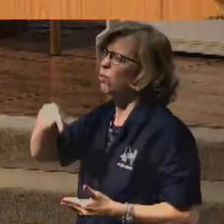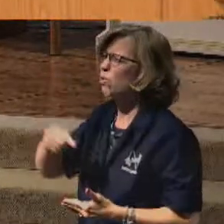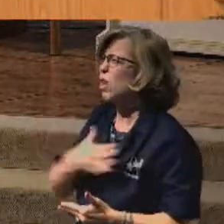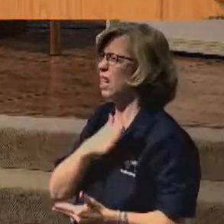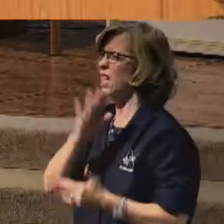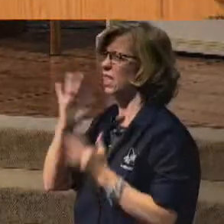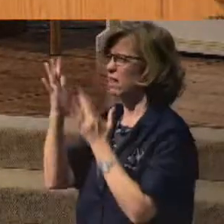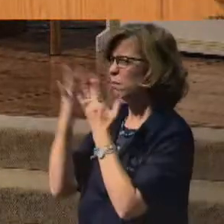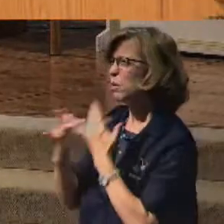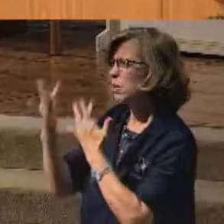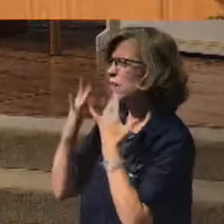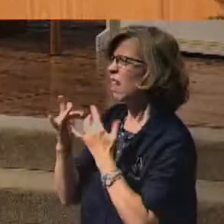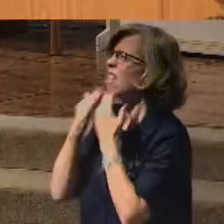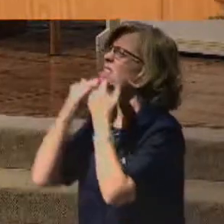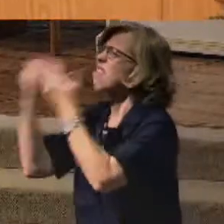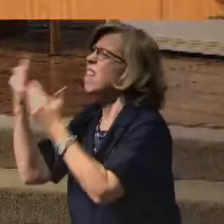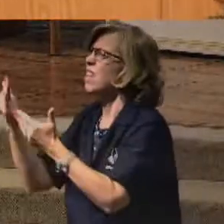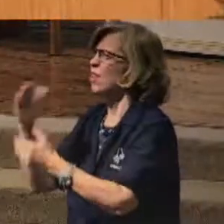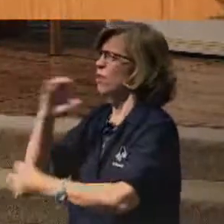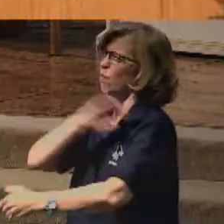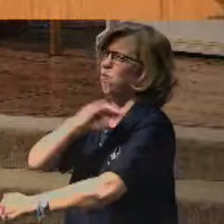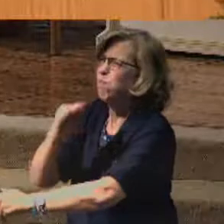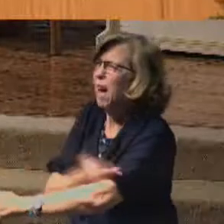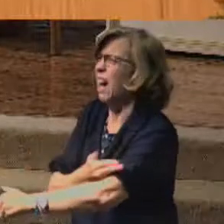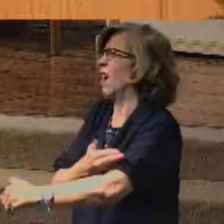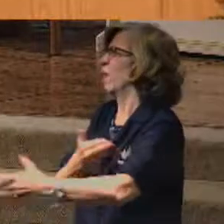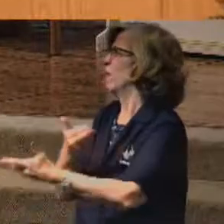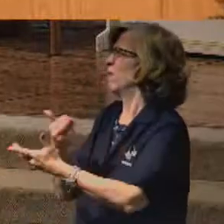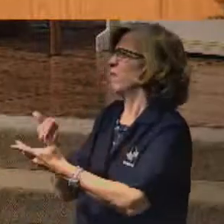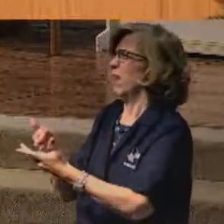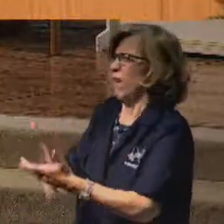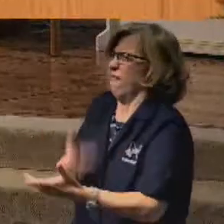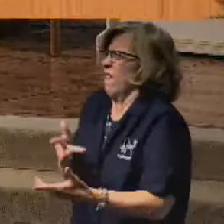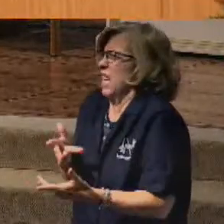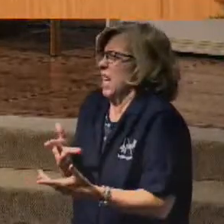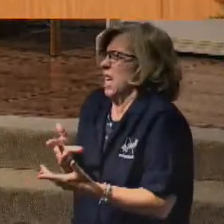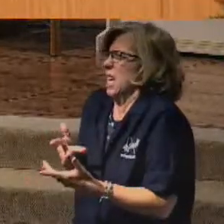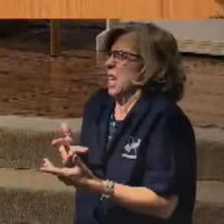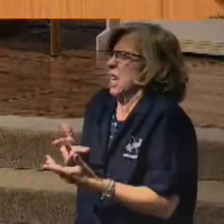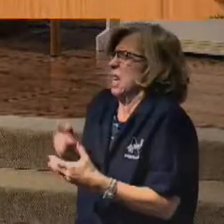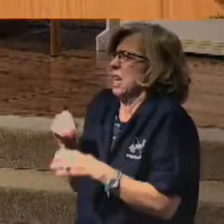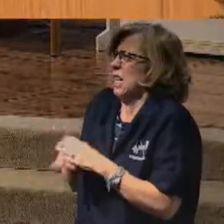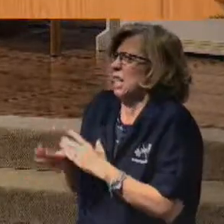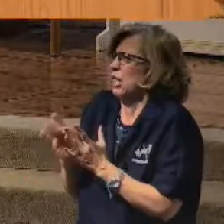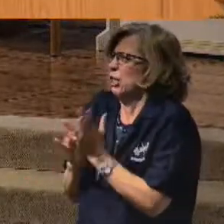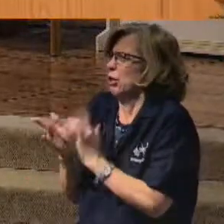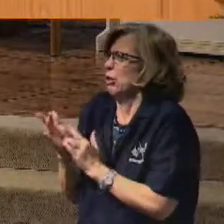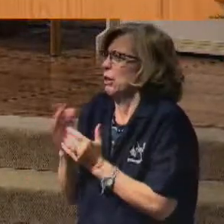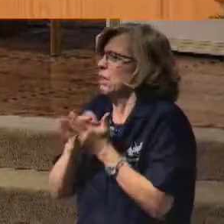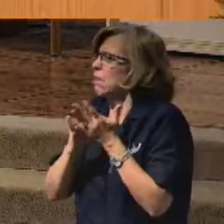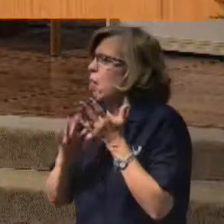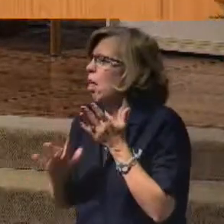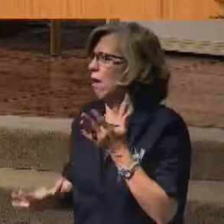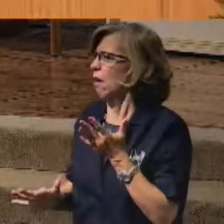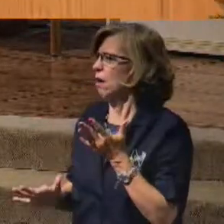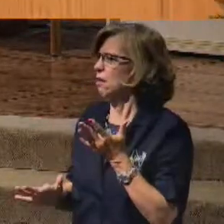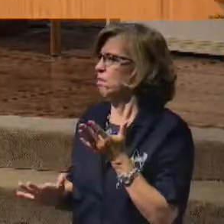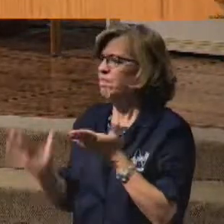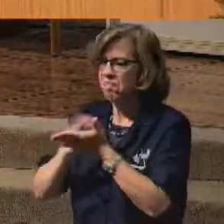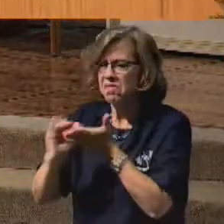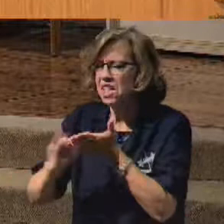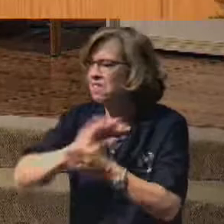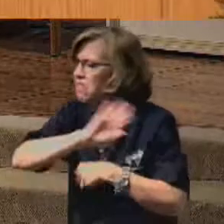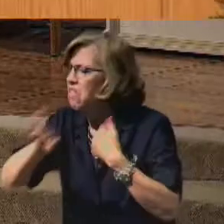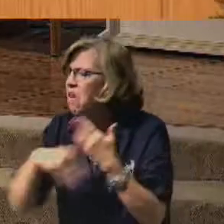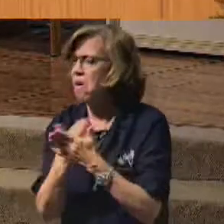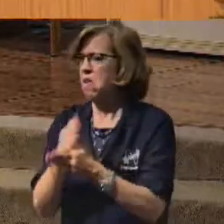mercy. Thank you for the power that we sense in the blood of Jesus Christ that can forgive all sin,